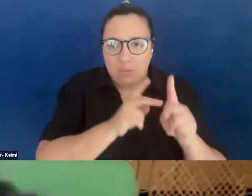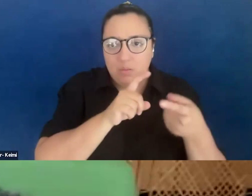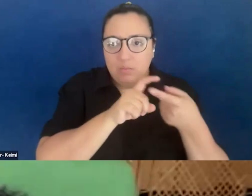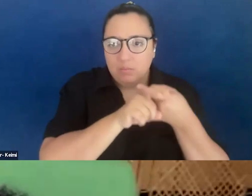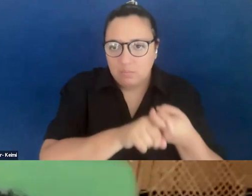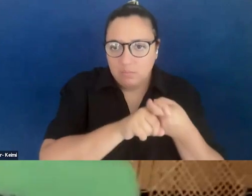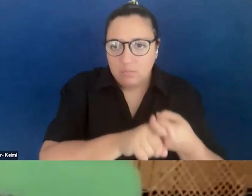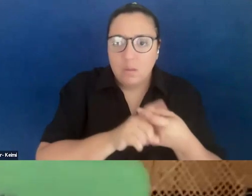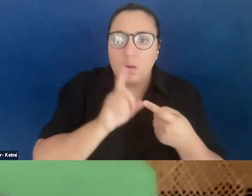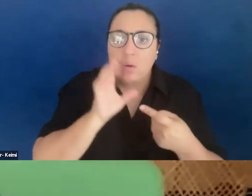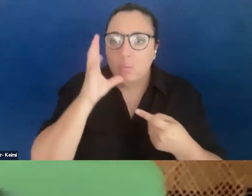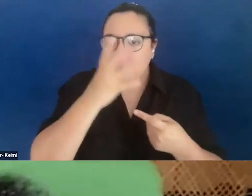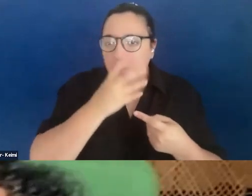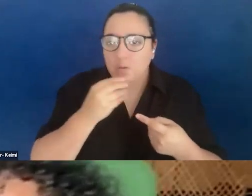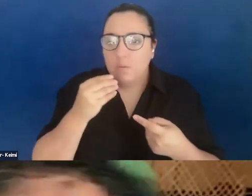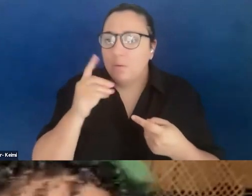only a homeland can be.